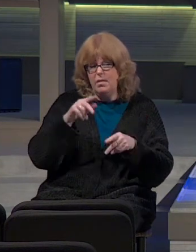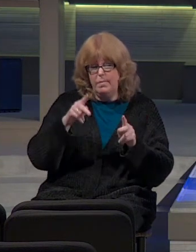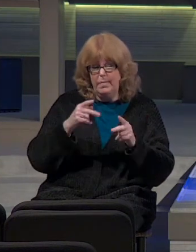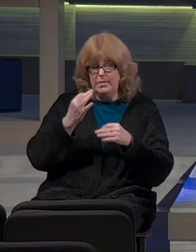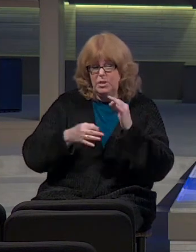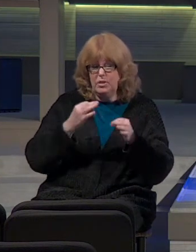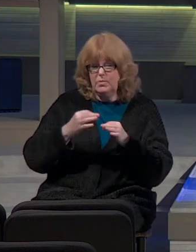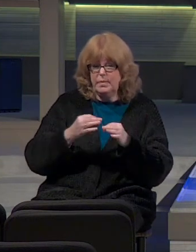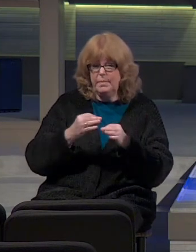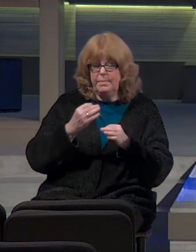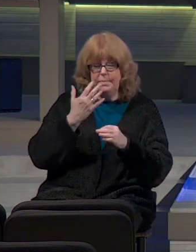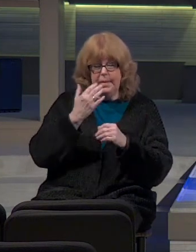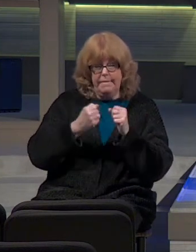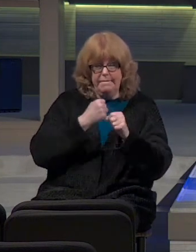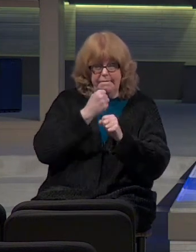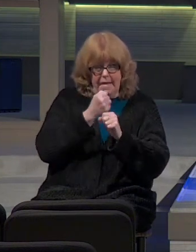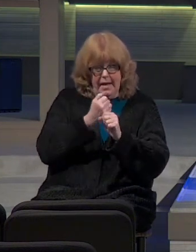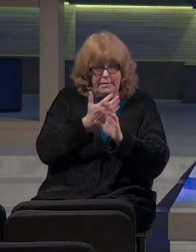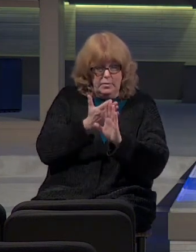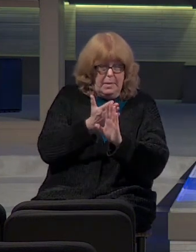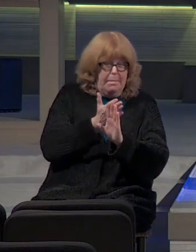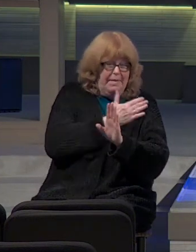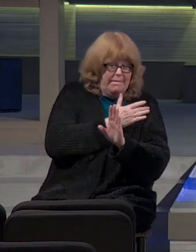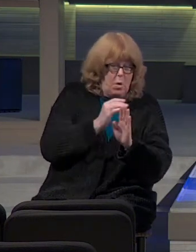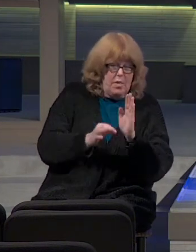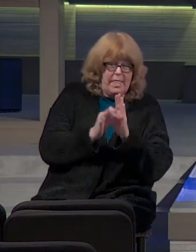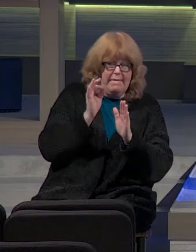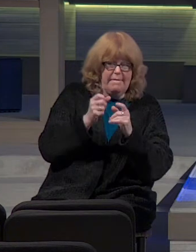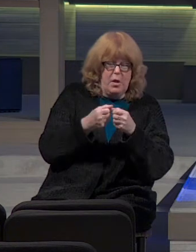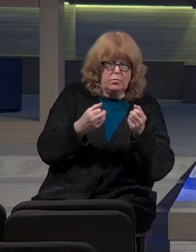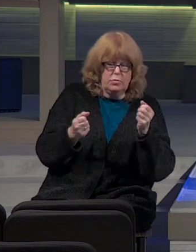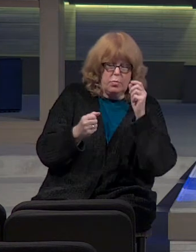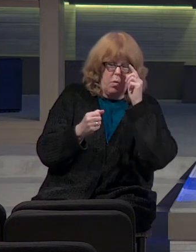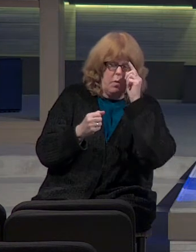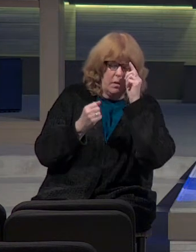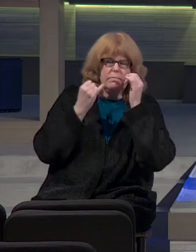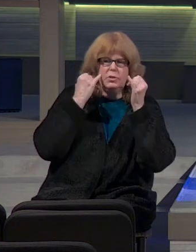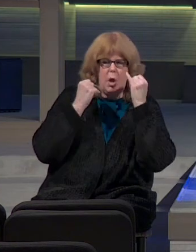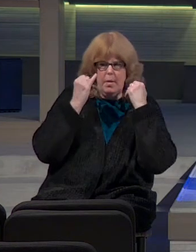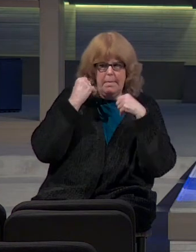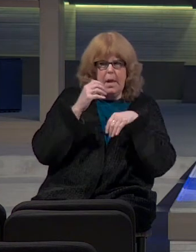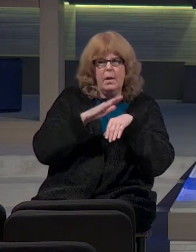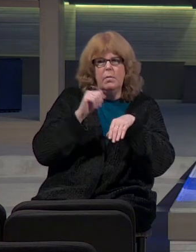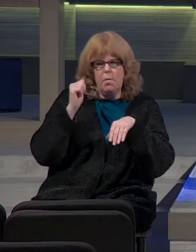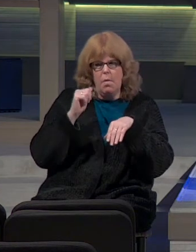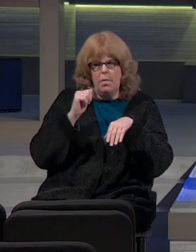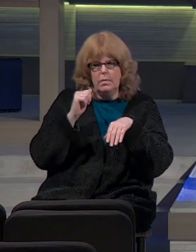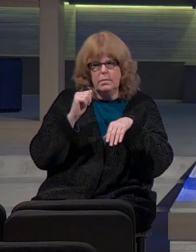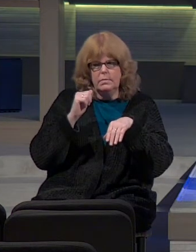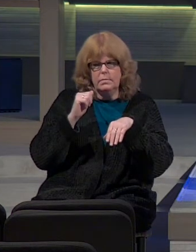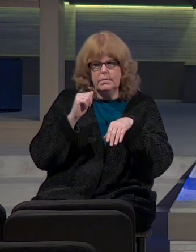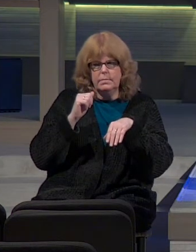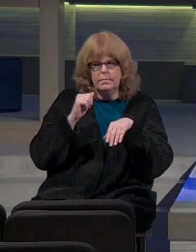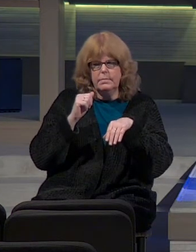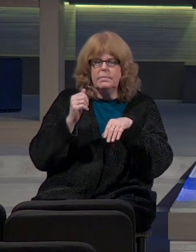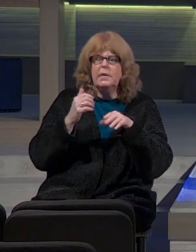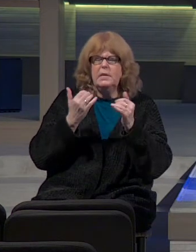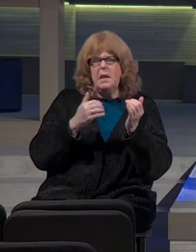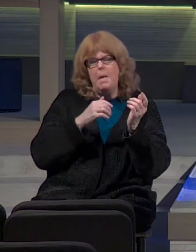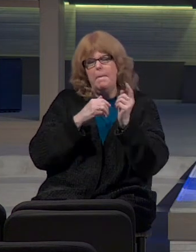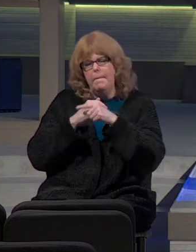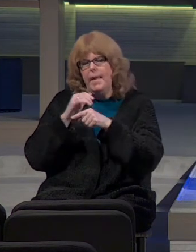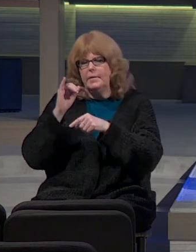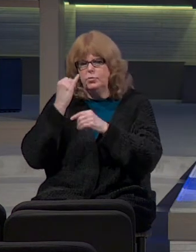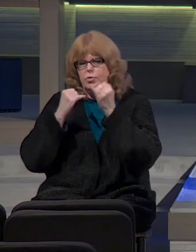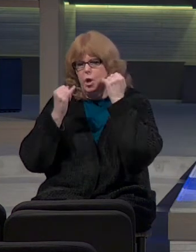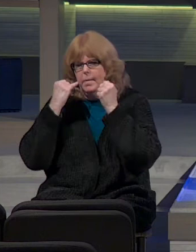years before the scroll is even found, Jeremiah gets called. Let's go back to Jeremiah really